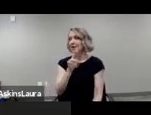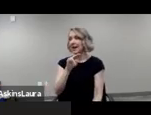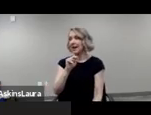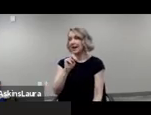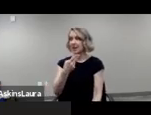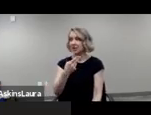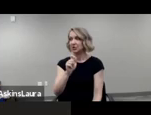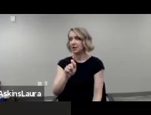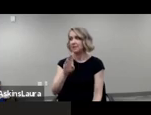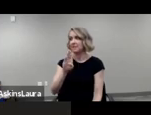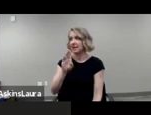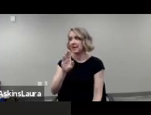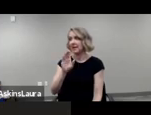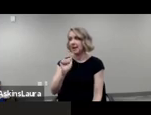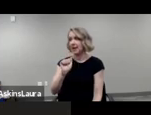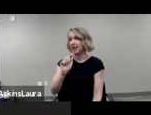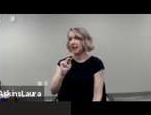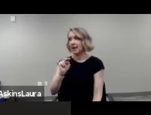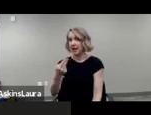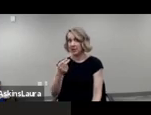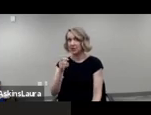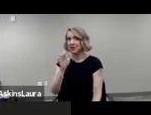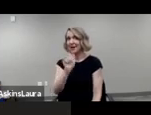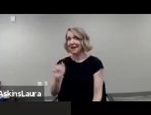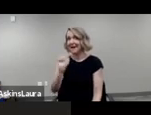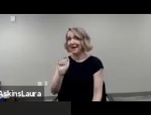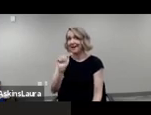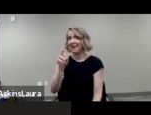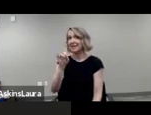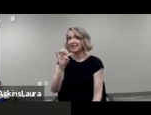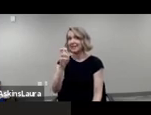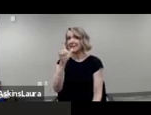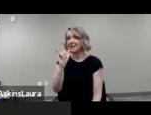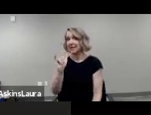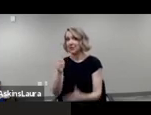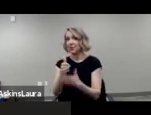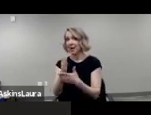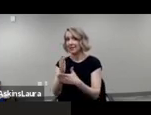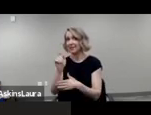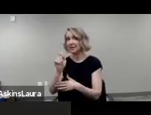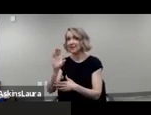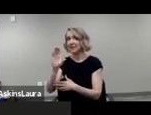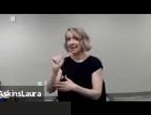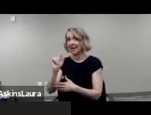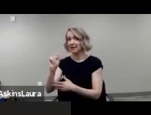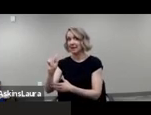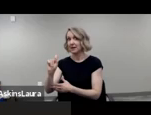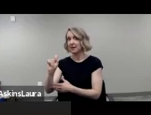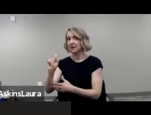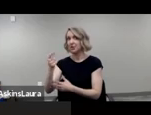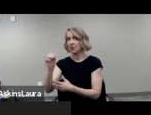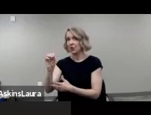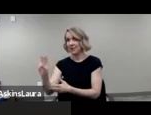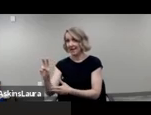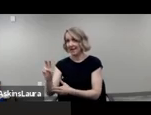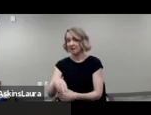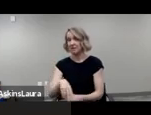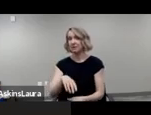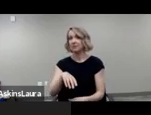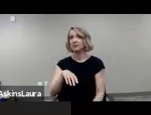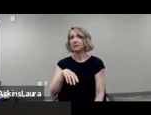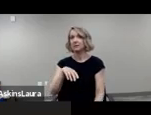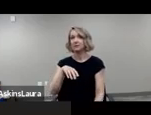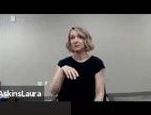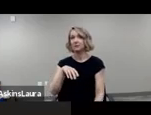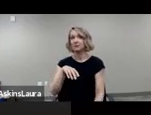-h dot b-a-n-h at disability rights ca.org that's t-h-o-v-i